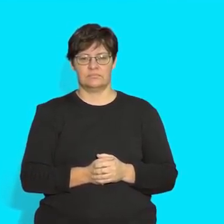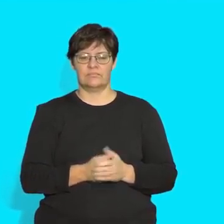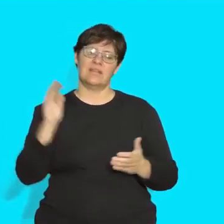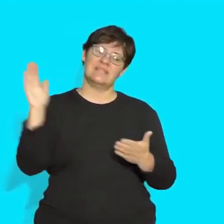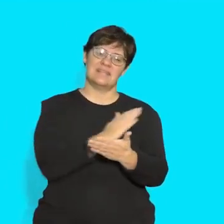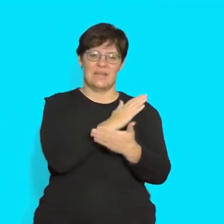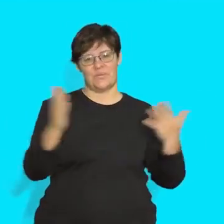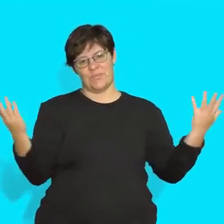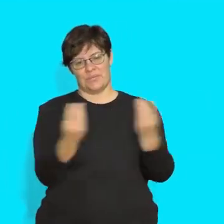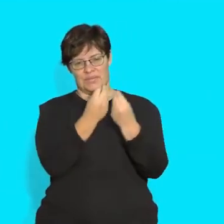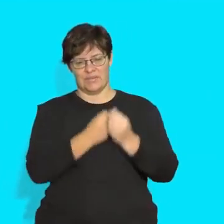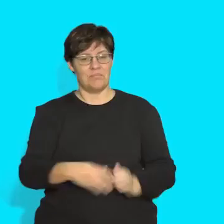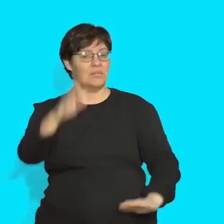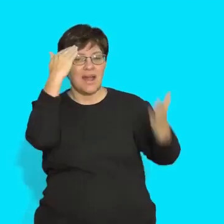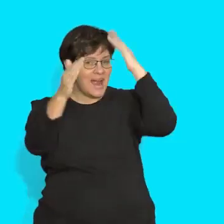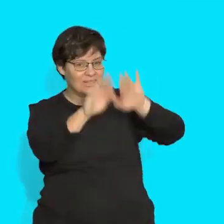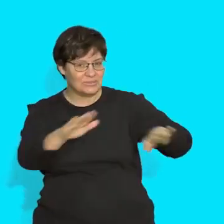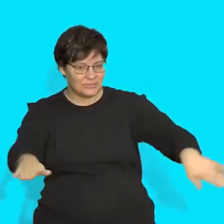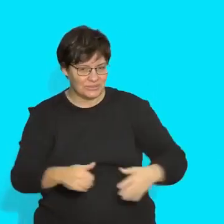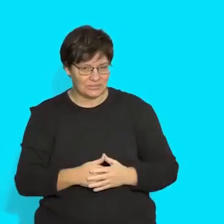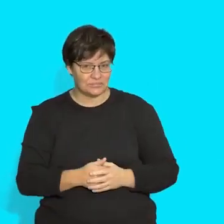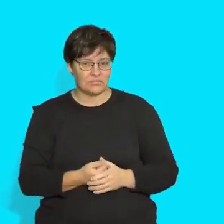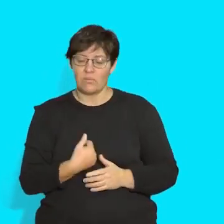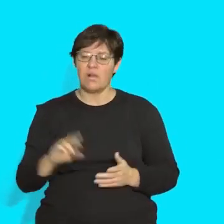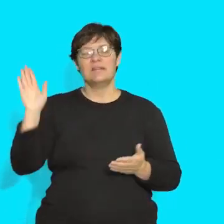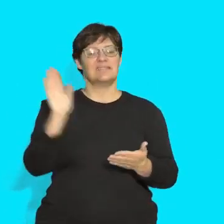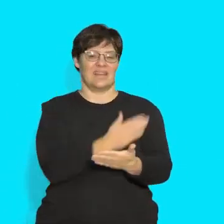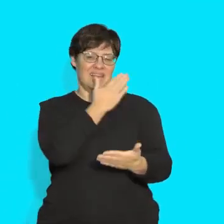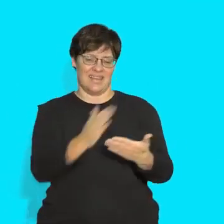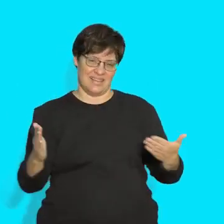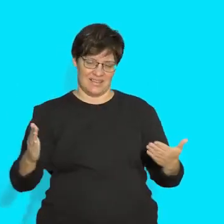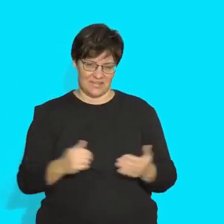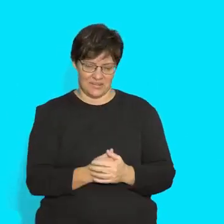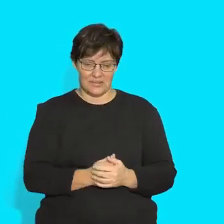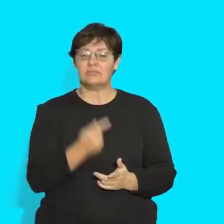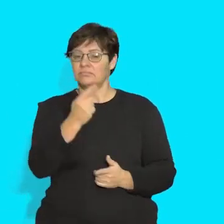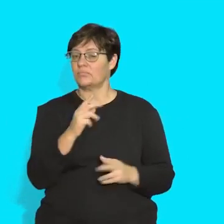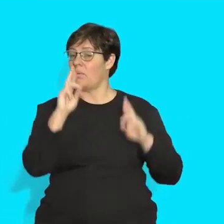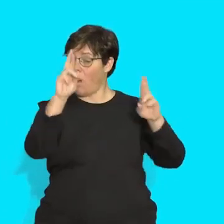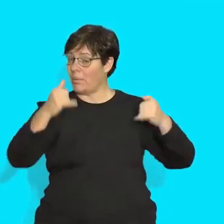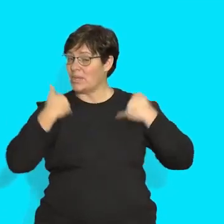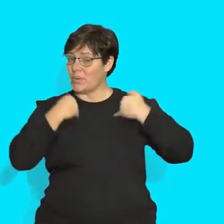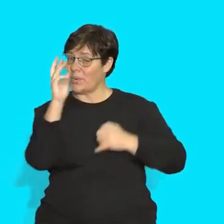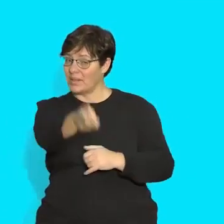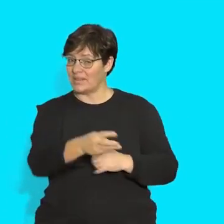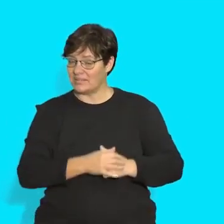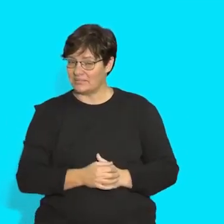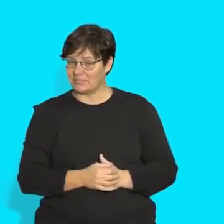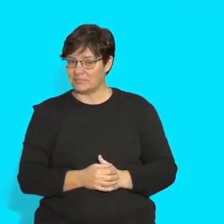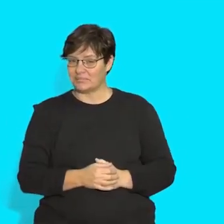Sing along. Hello children, we're going to sing a song. I hope you enjoy it.